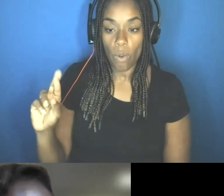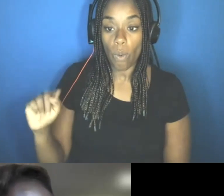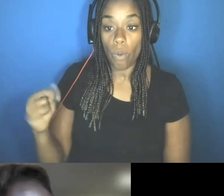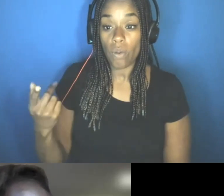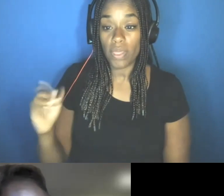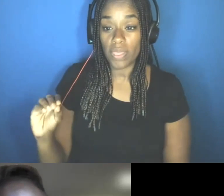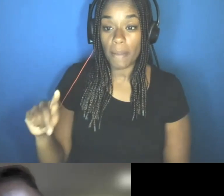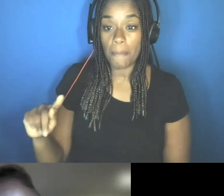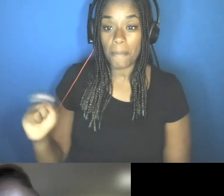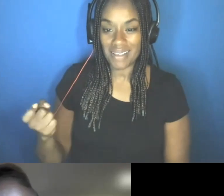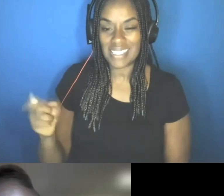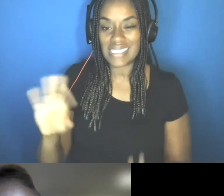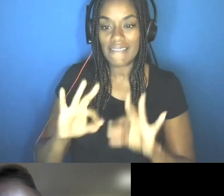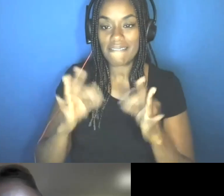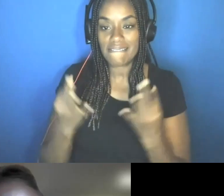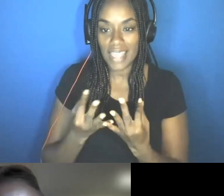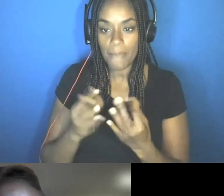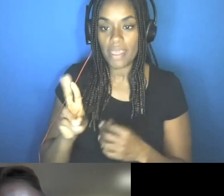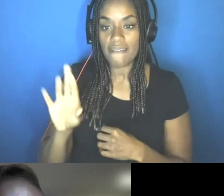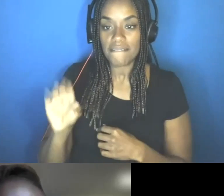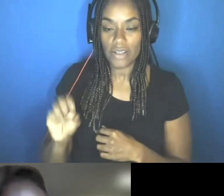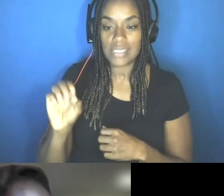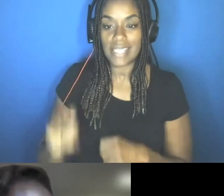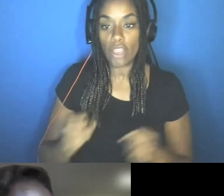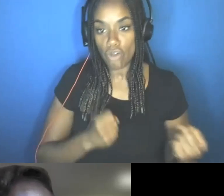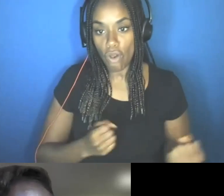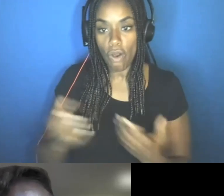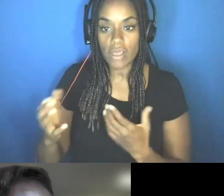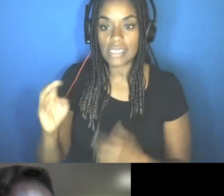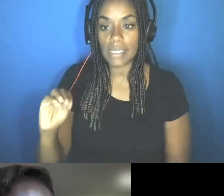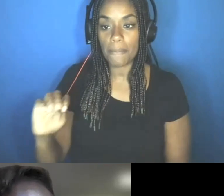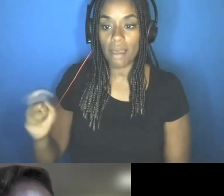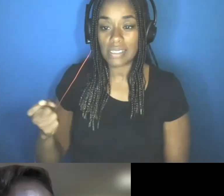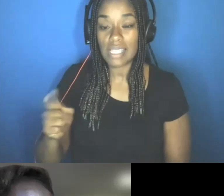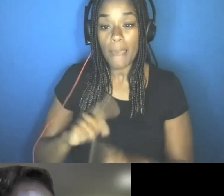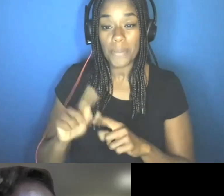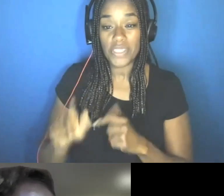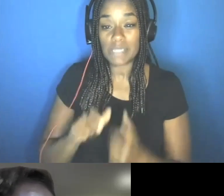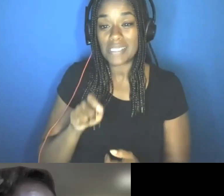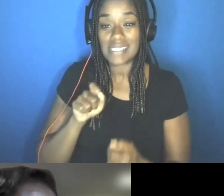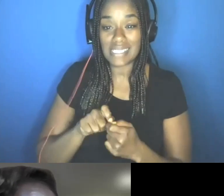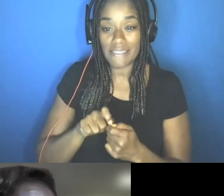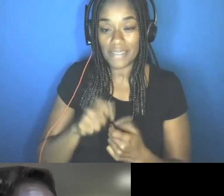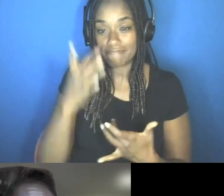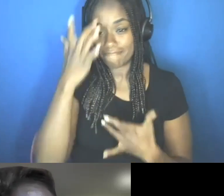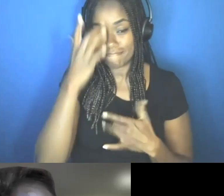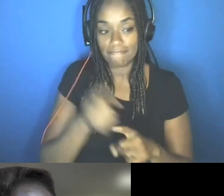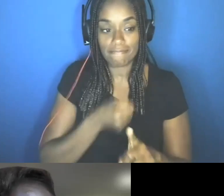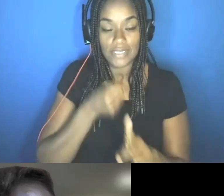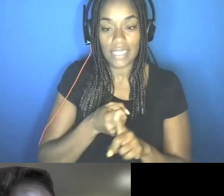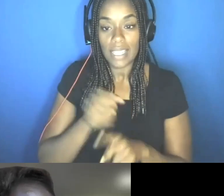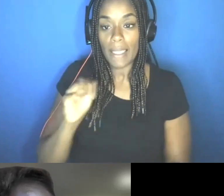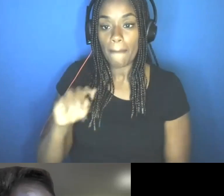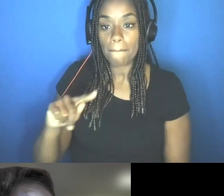of viruses that causes monkeypox, but the specific, uh, virus, uh, itself is, uh, the monkeypox virus.